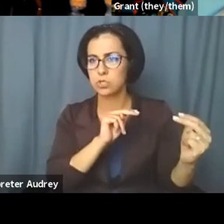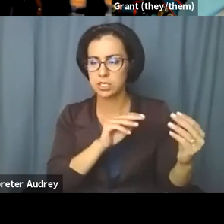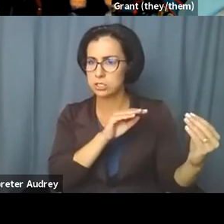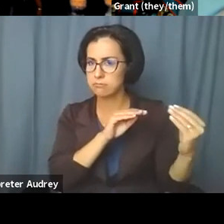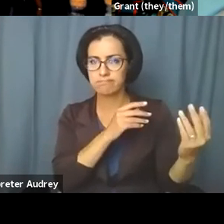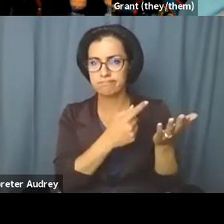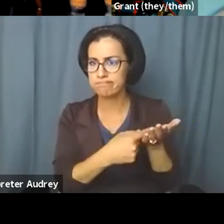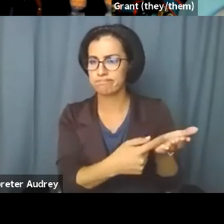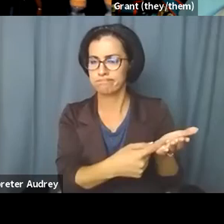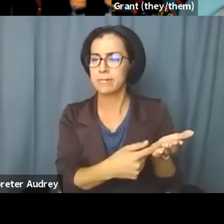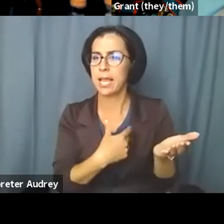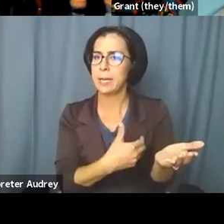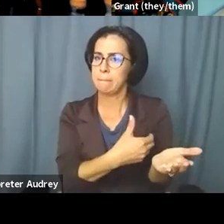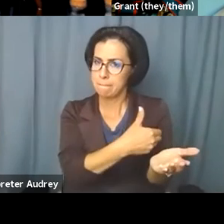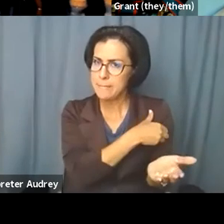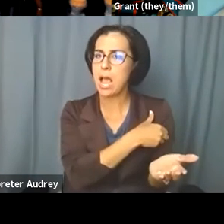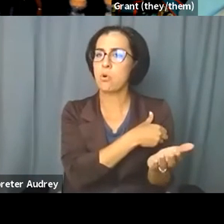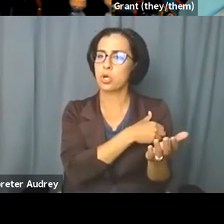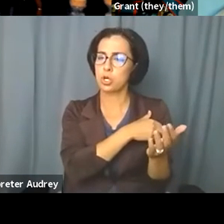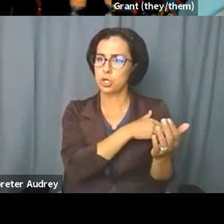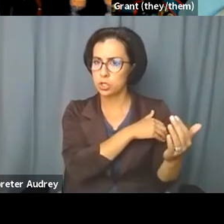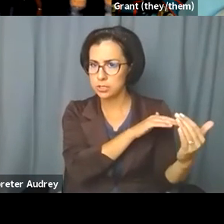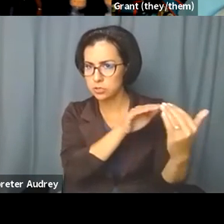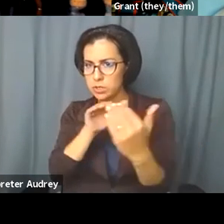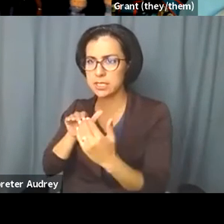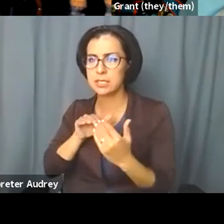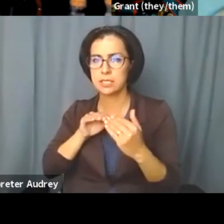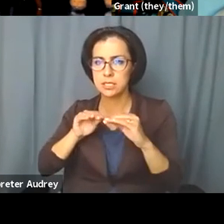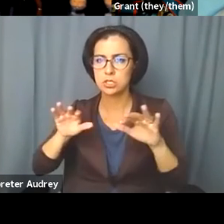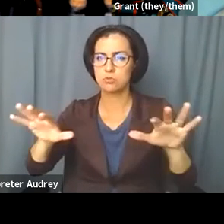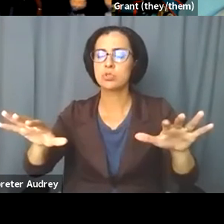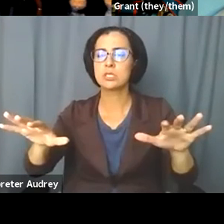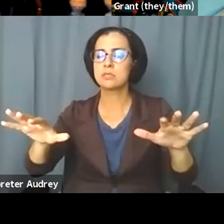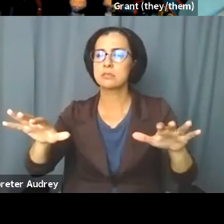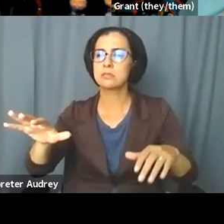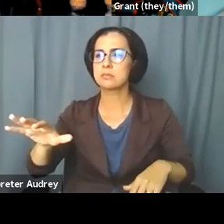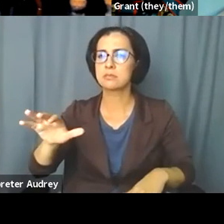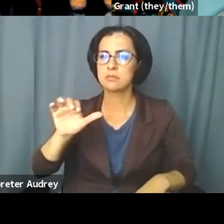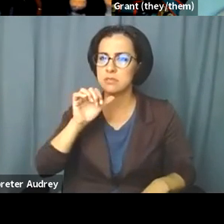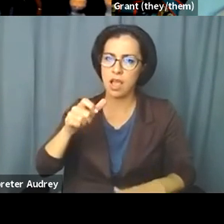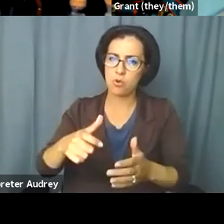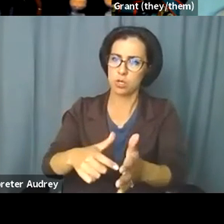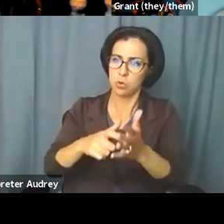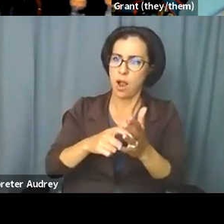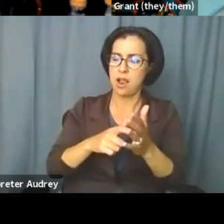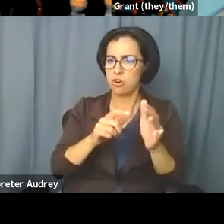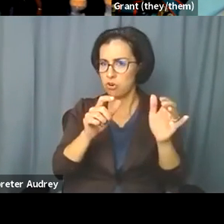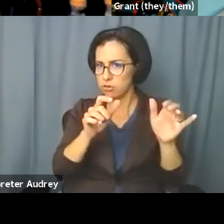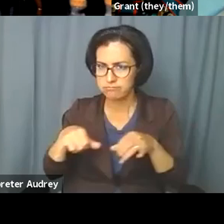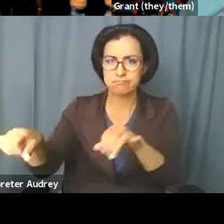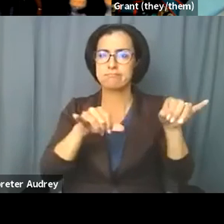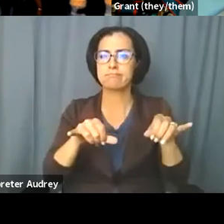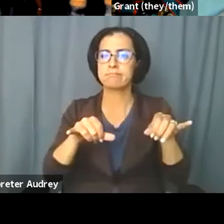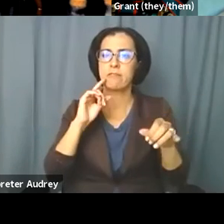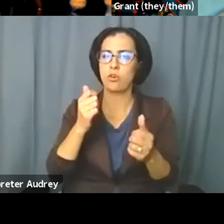power redistribution, um, rather than things that, uh, demand a certain model be the same model for every space